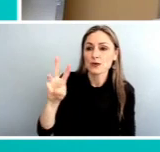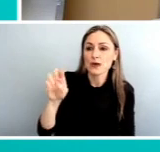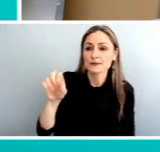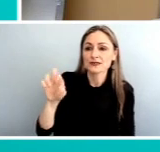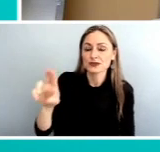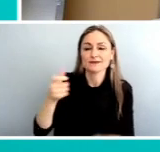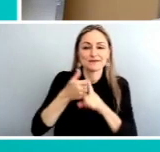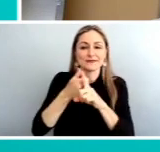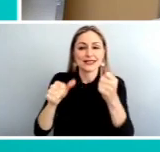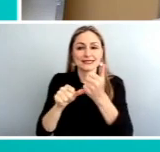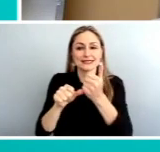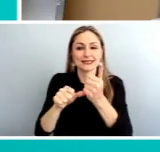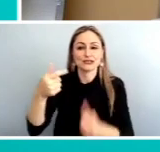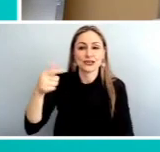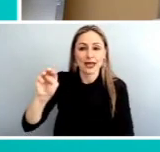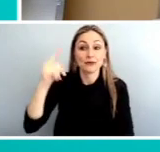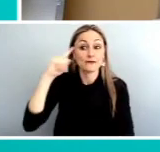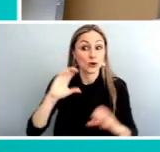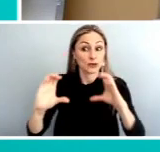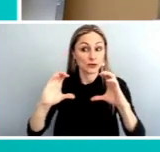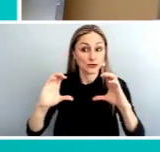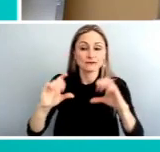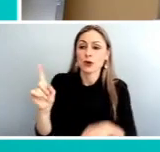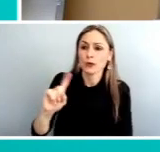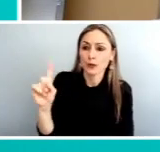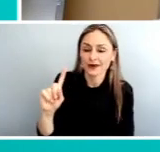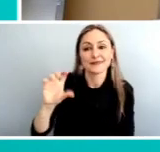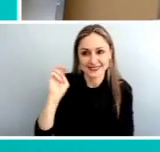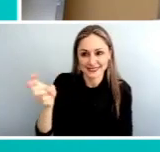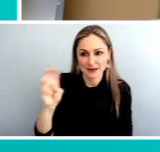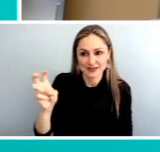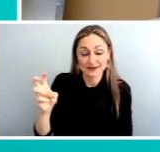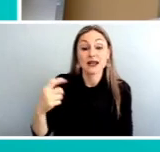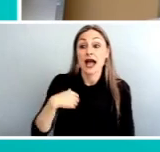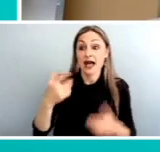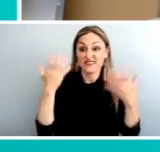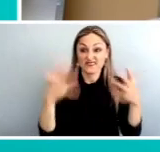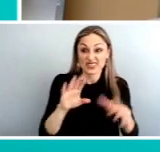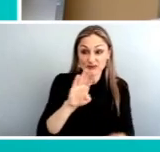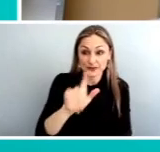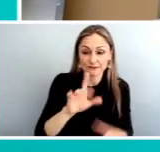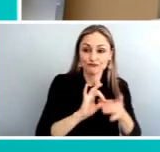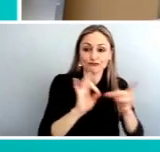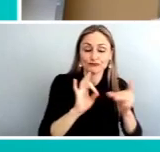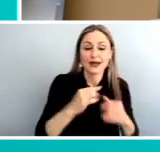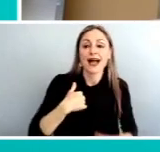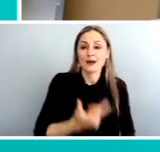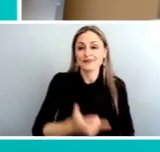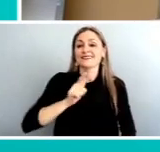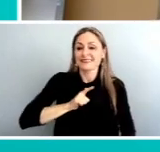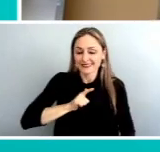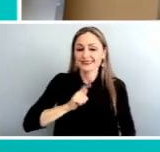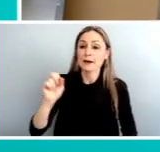for communications at SEPTA, I'll come back on to talk to you a little about what